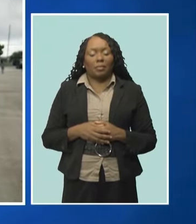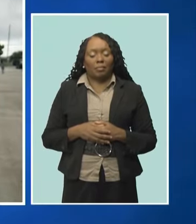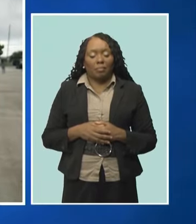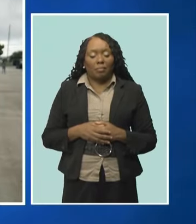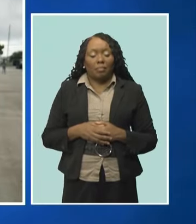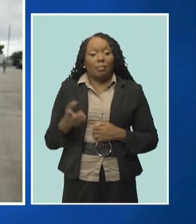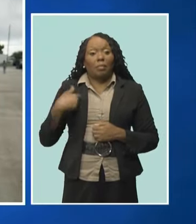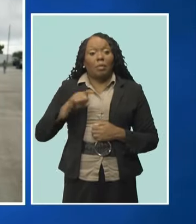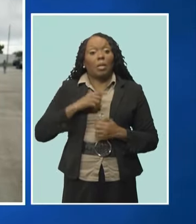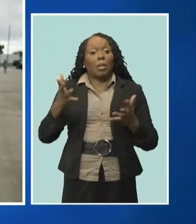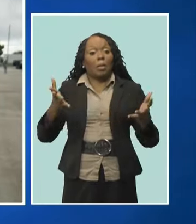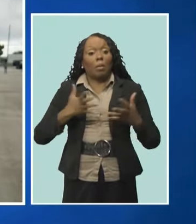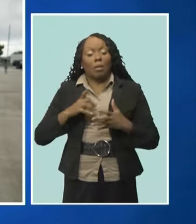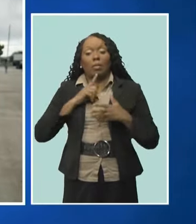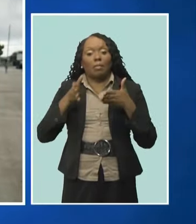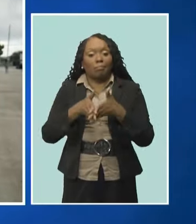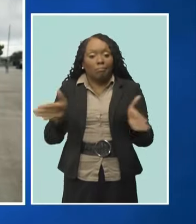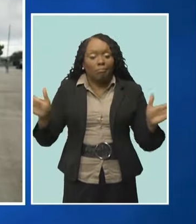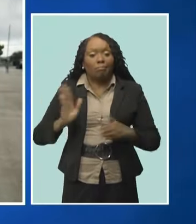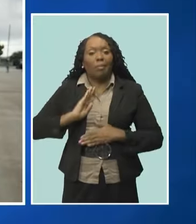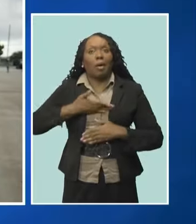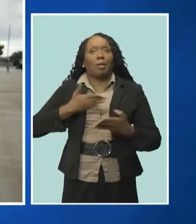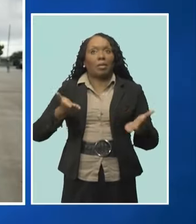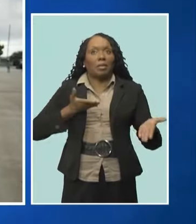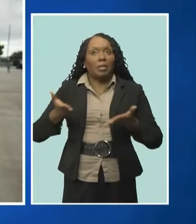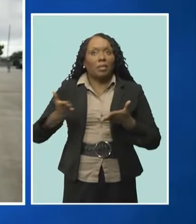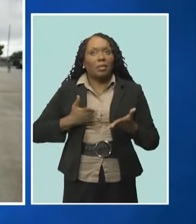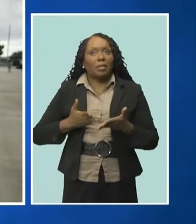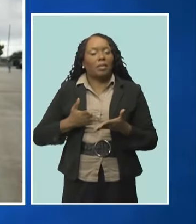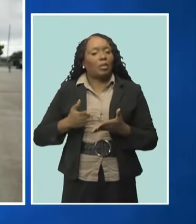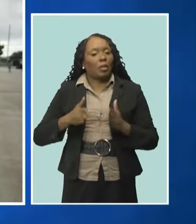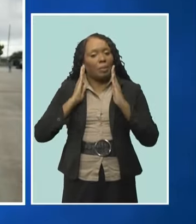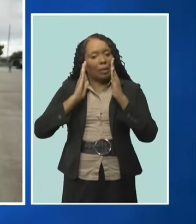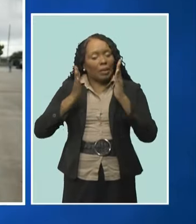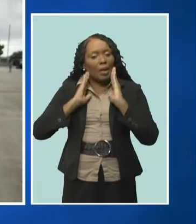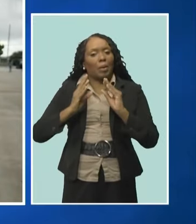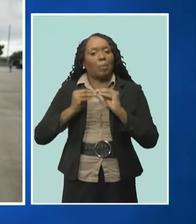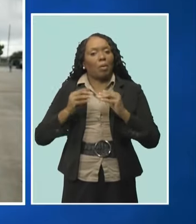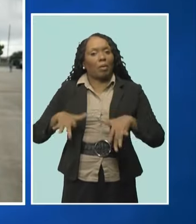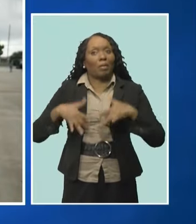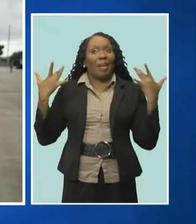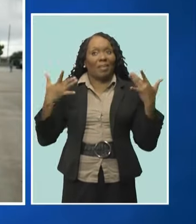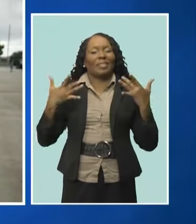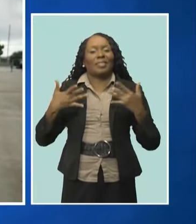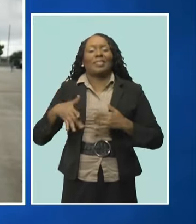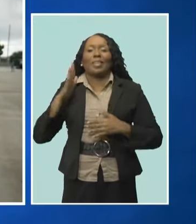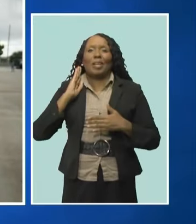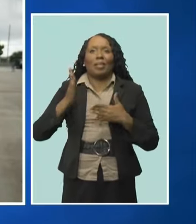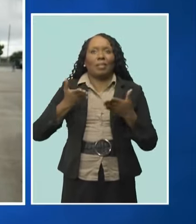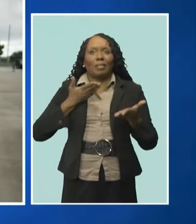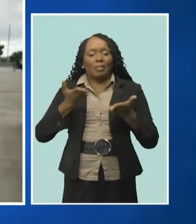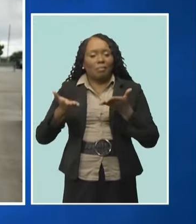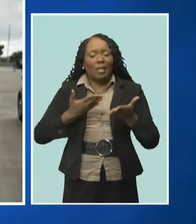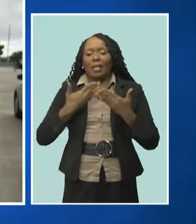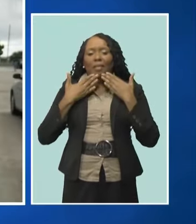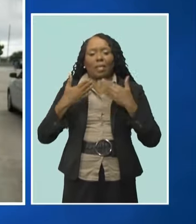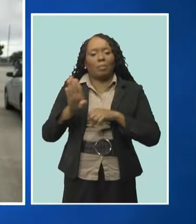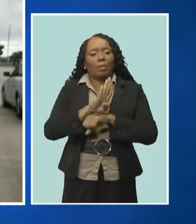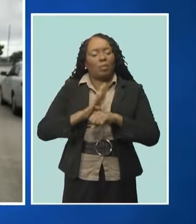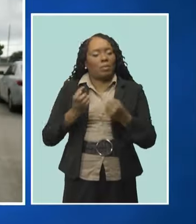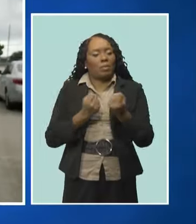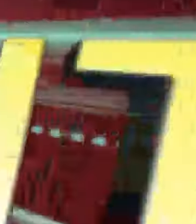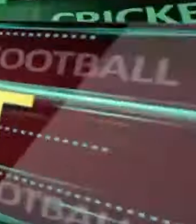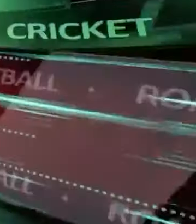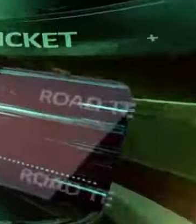our service, so there's lots more to come and hang out. So stay tuned for more events like this one and, you know, thank you for supporting us over all the years.